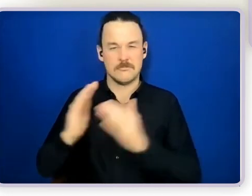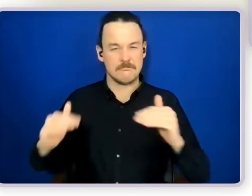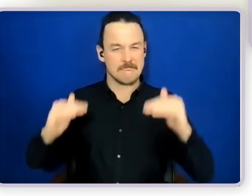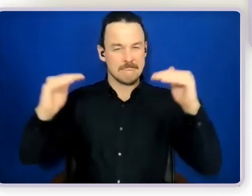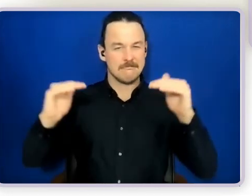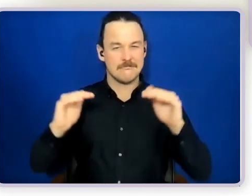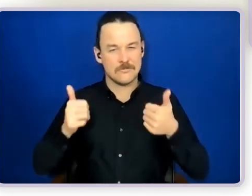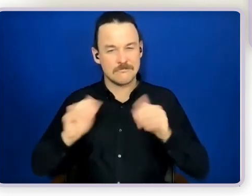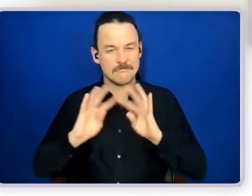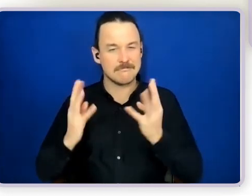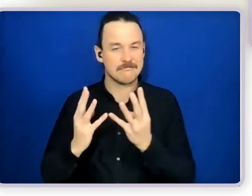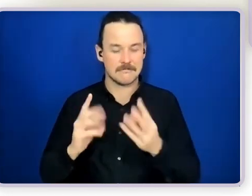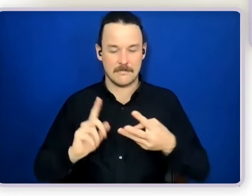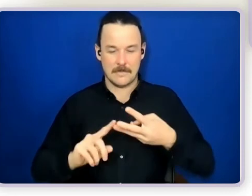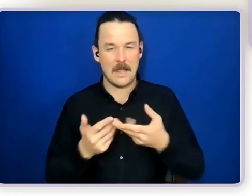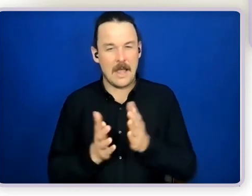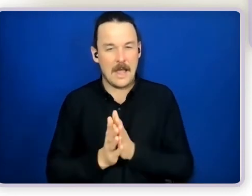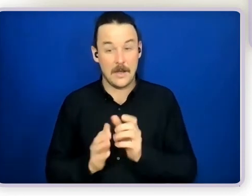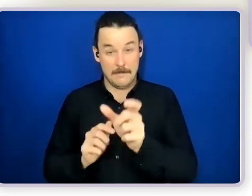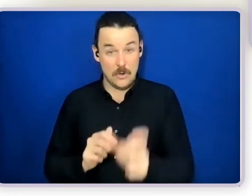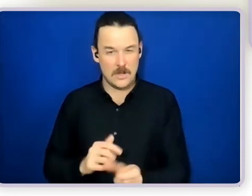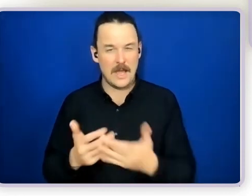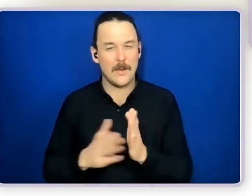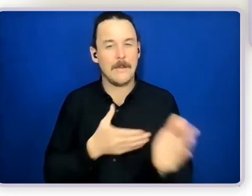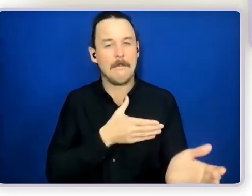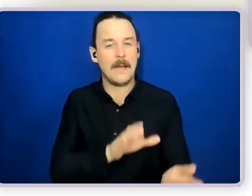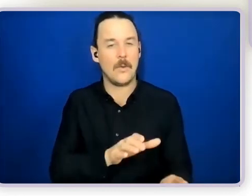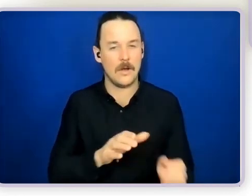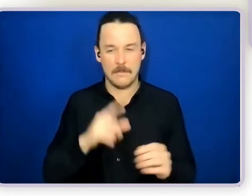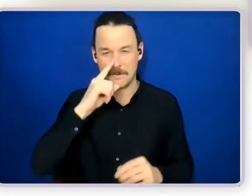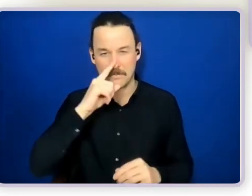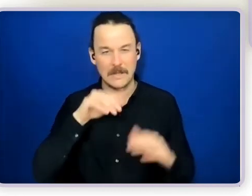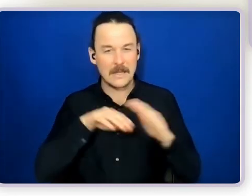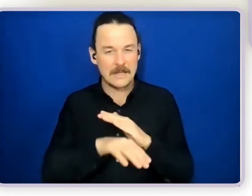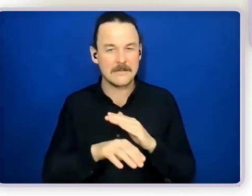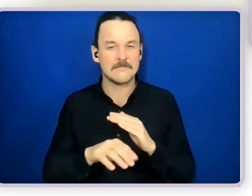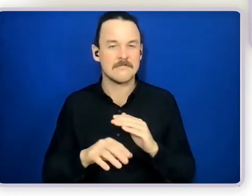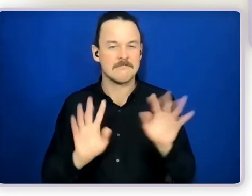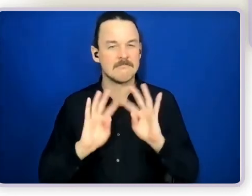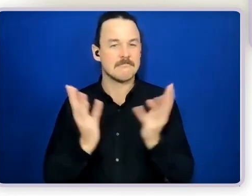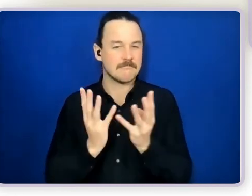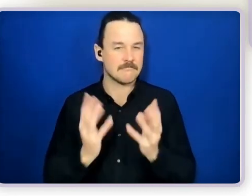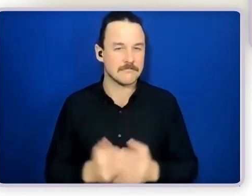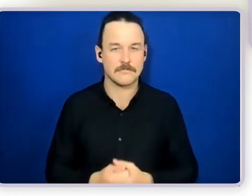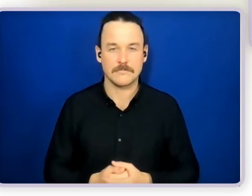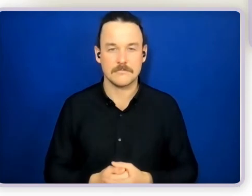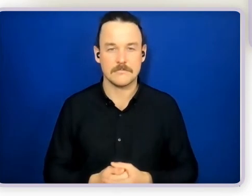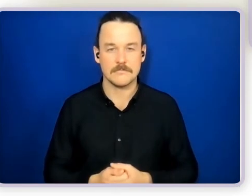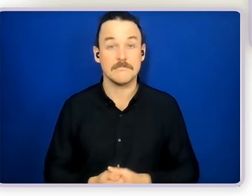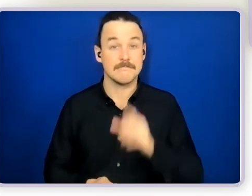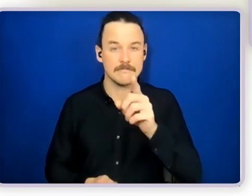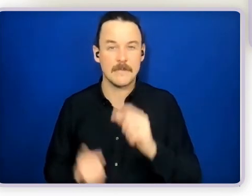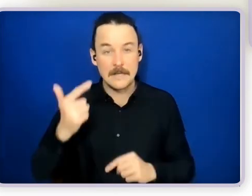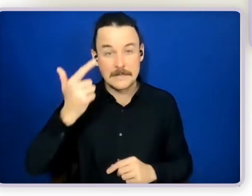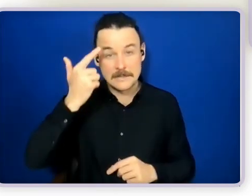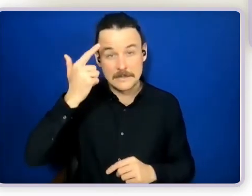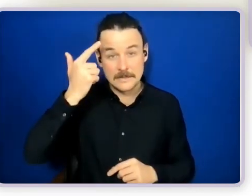here is some tip sheets that we have I would like you know to let you know about those because there was a number of them on circles